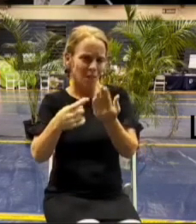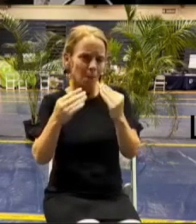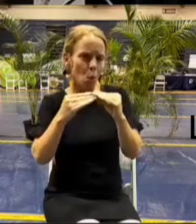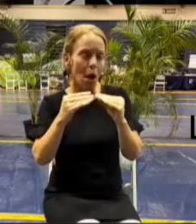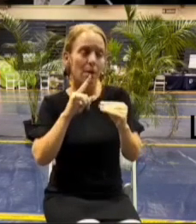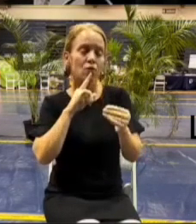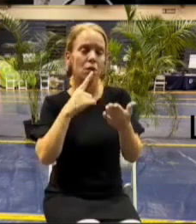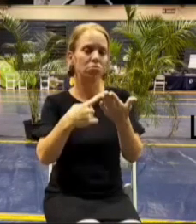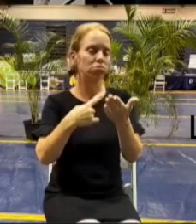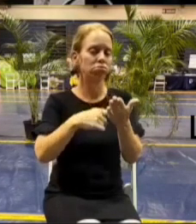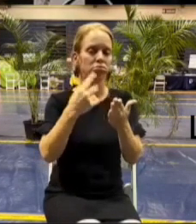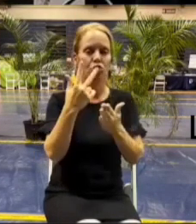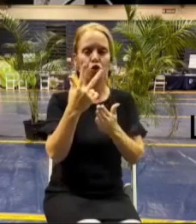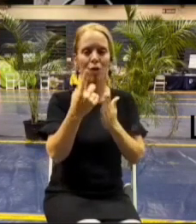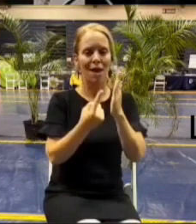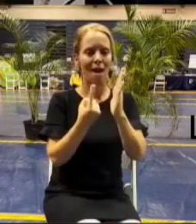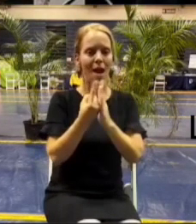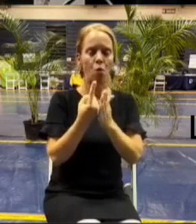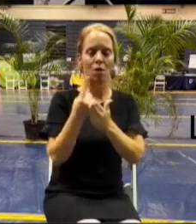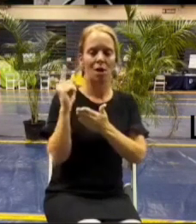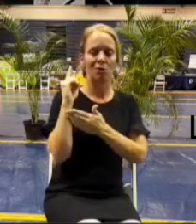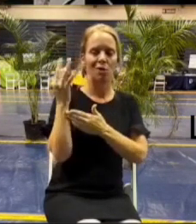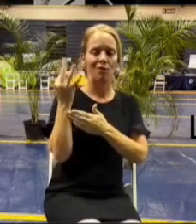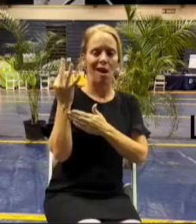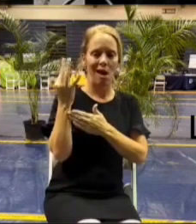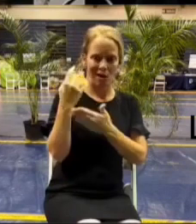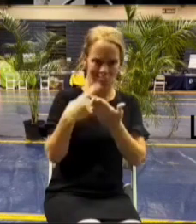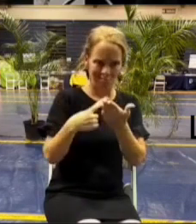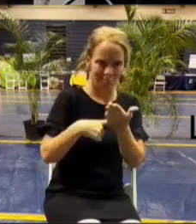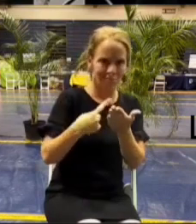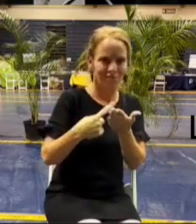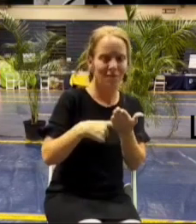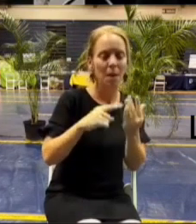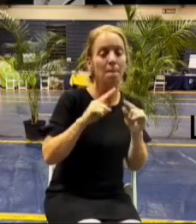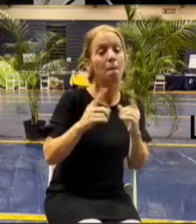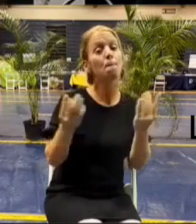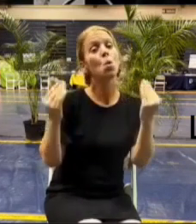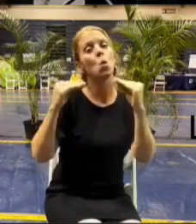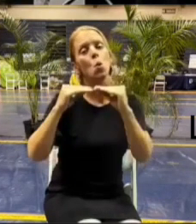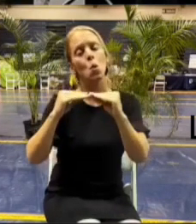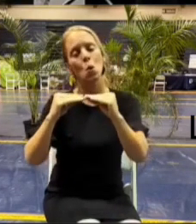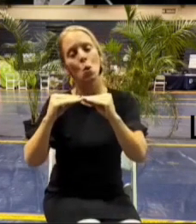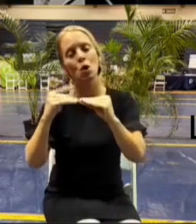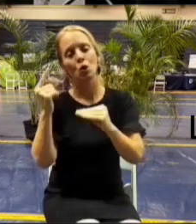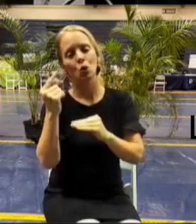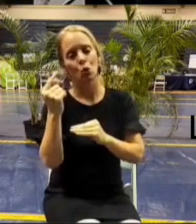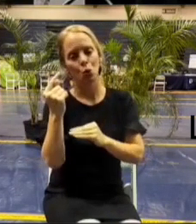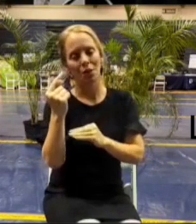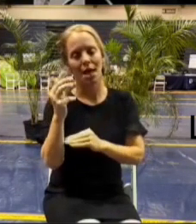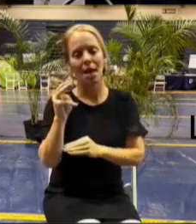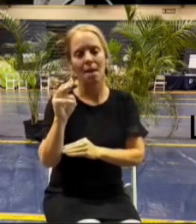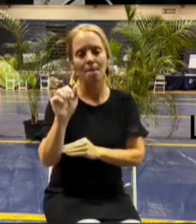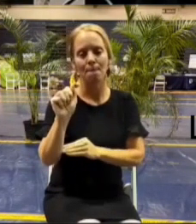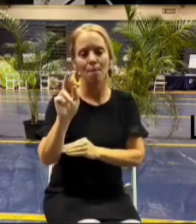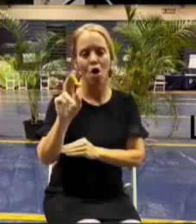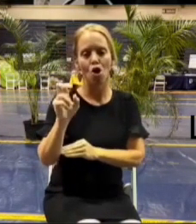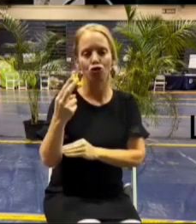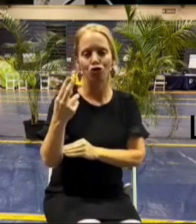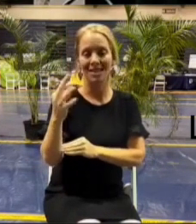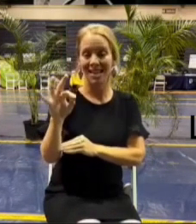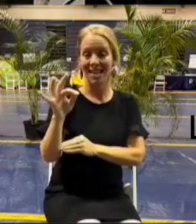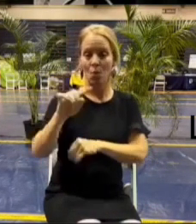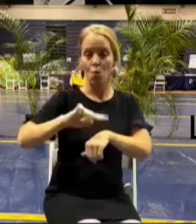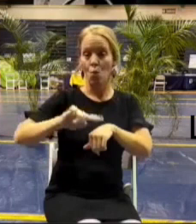almost three hours last friday but we'll be discussing it more tuesday march 19th at 1